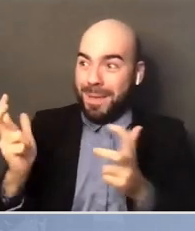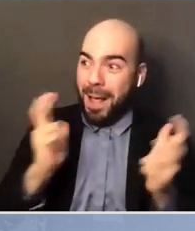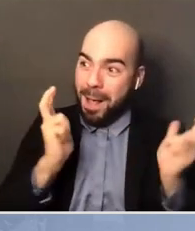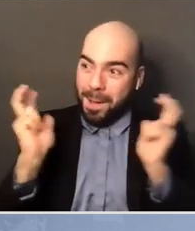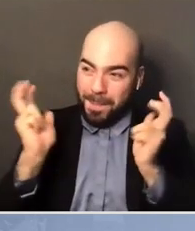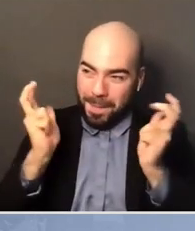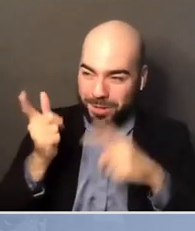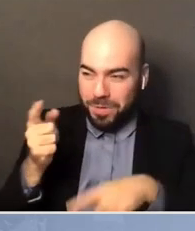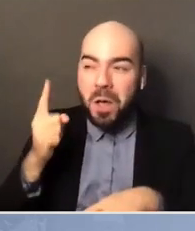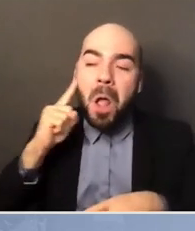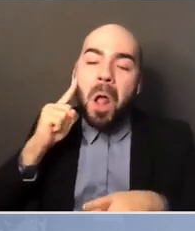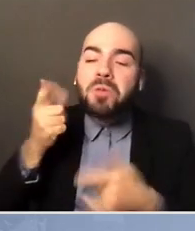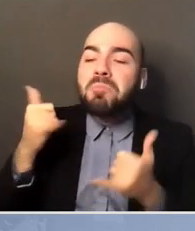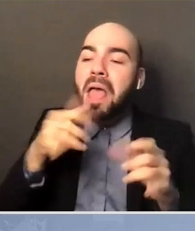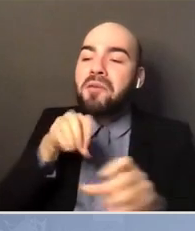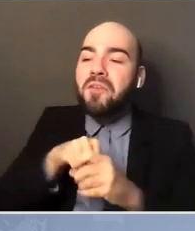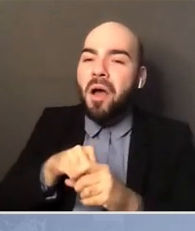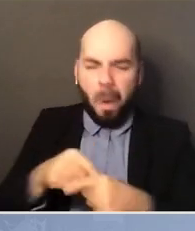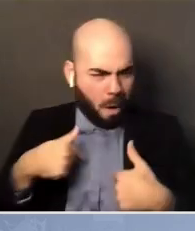I can hoop.